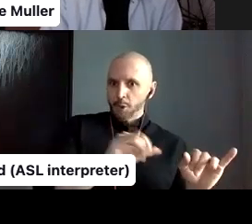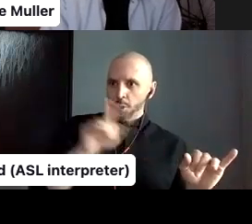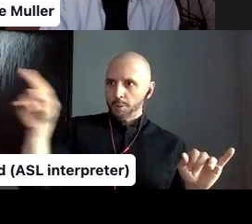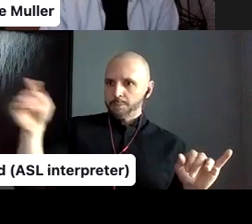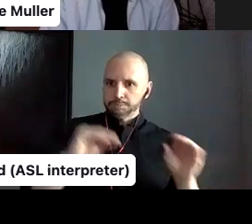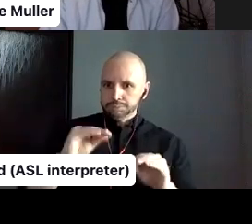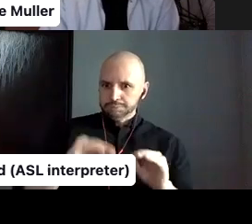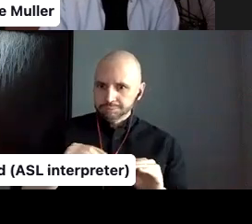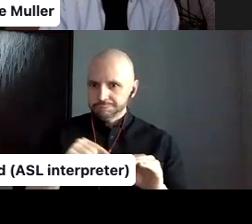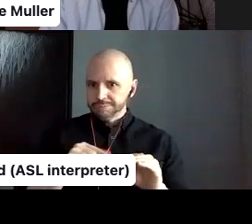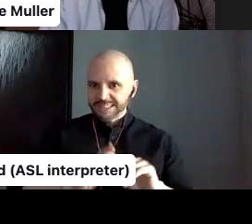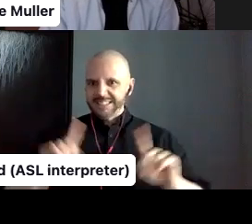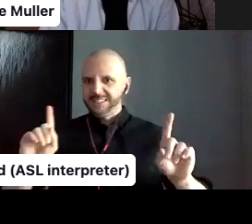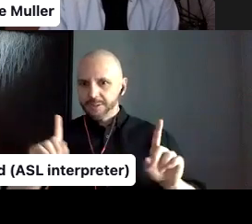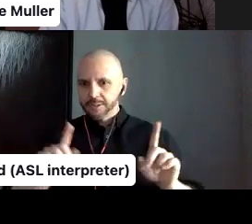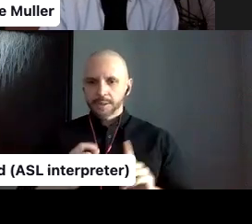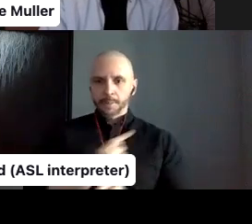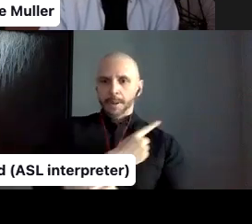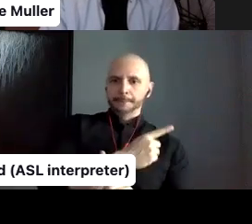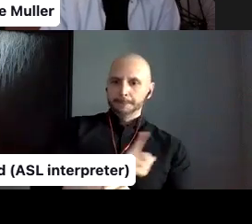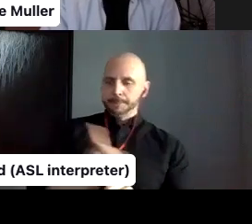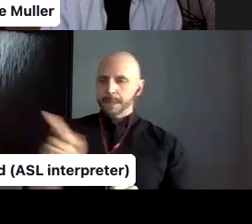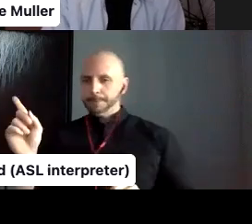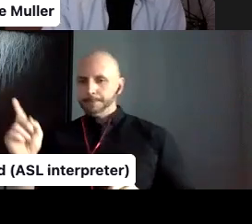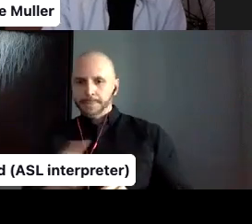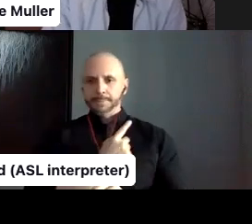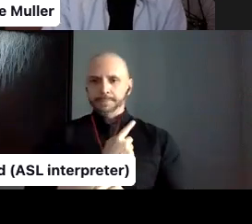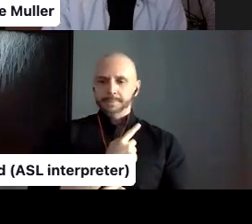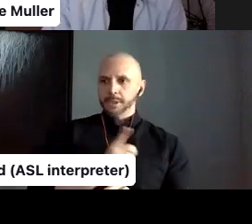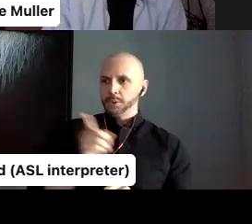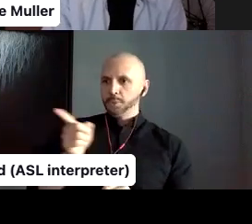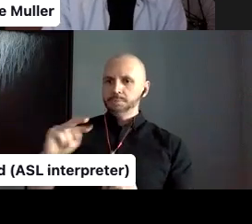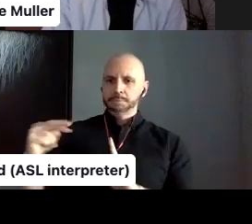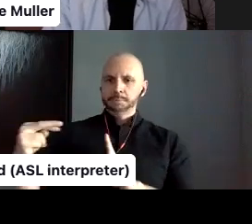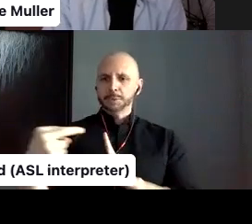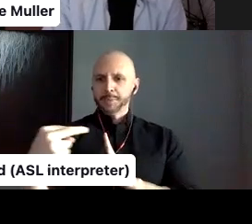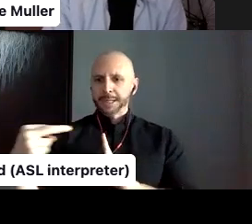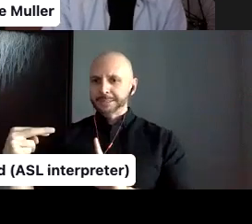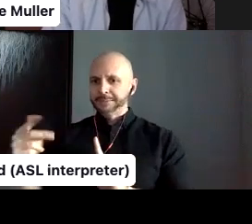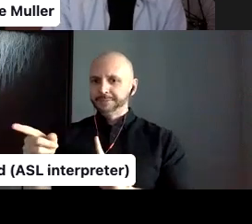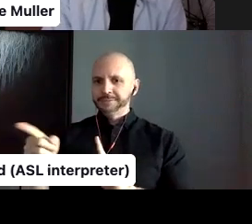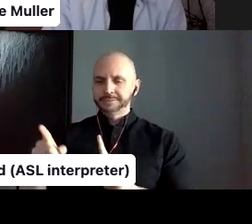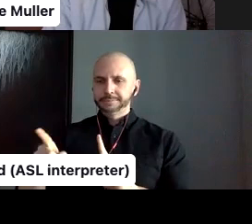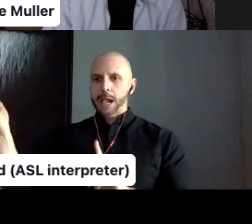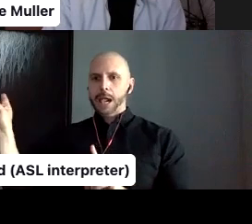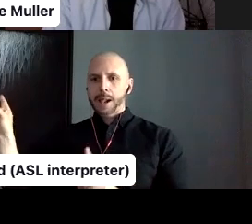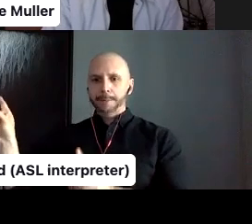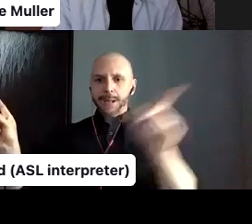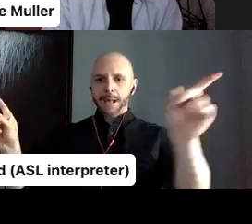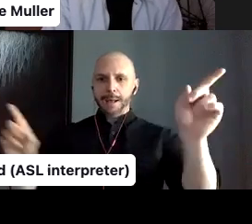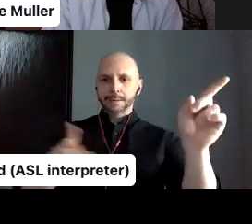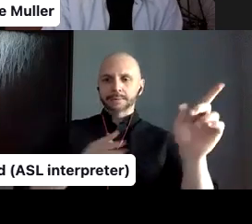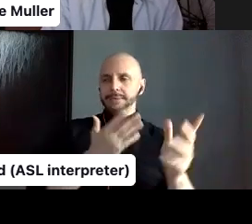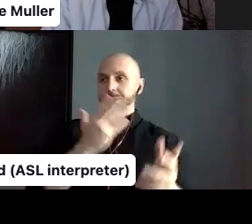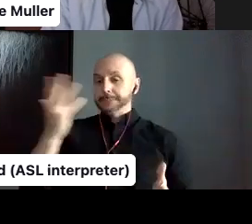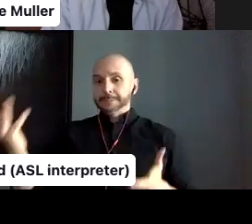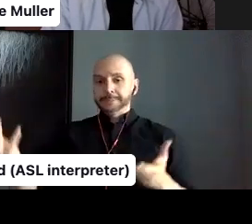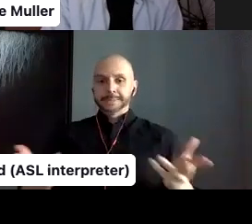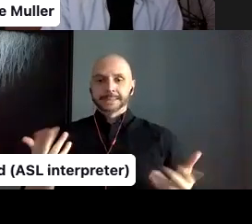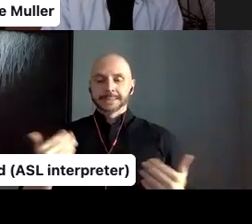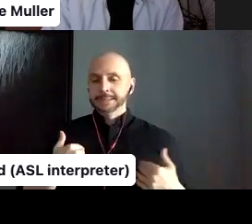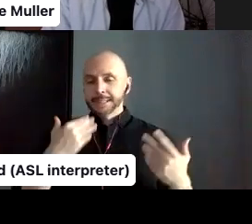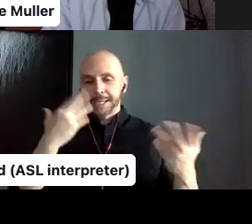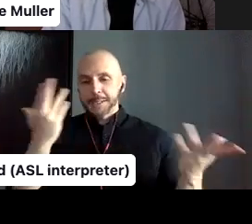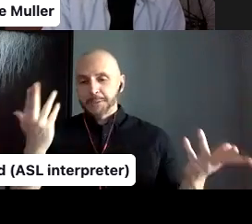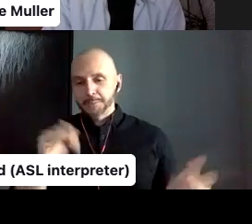the same bubble or do we do have some like, you know, uh, authentic inputs, but, uh, yeah, no, uh,